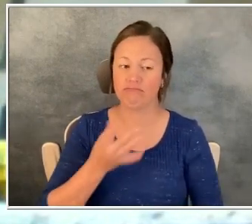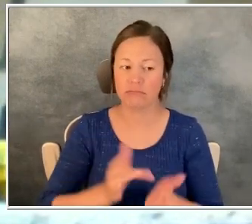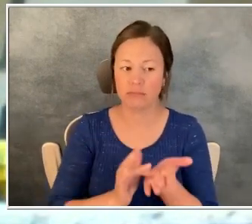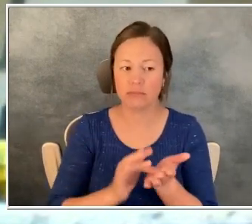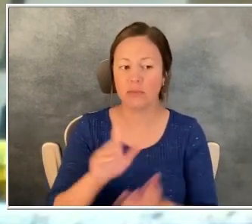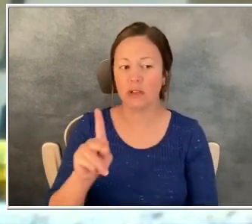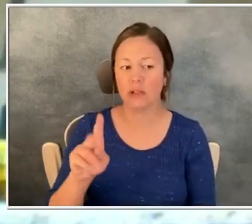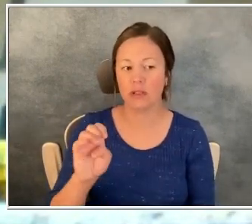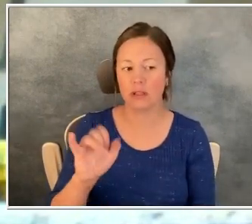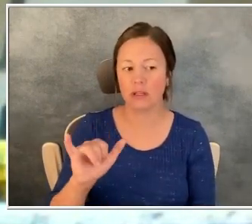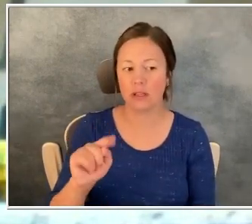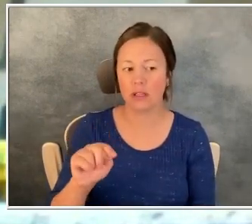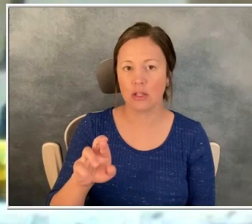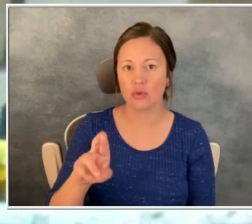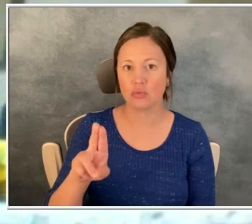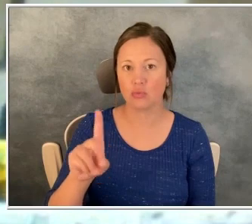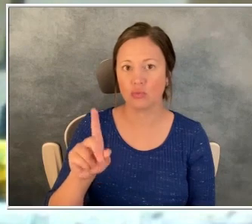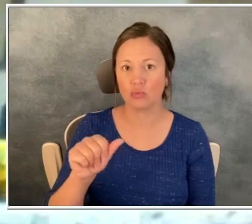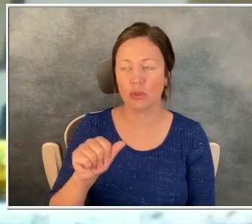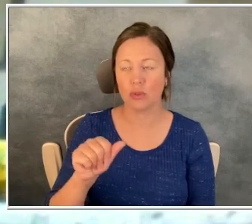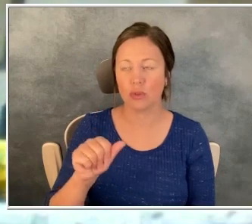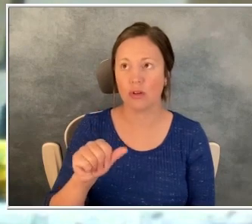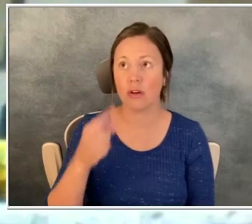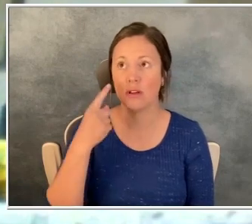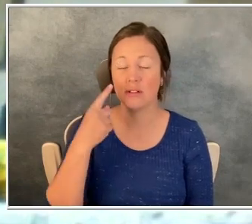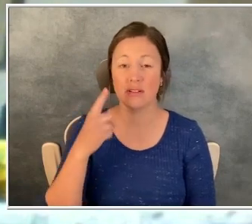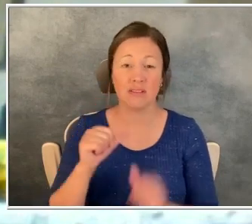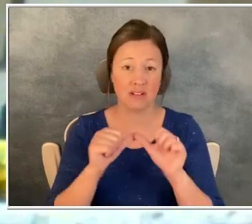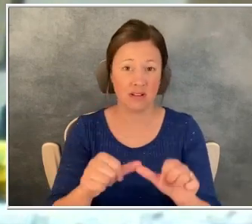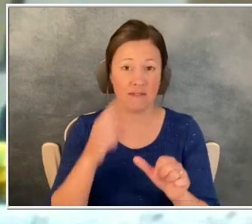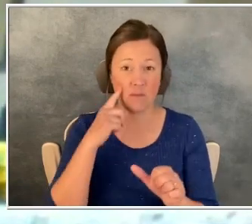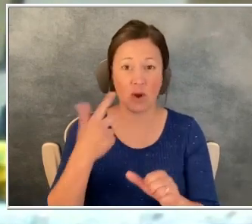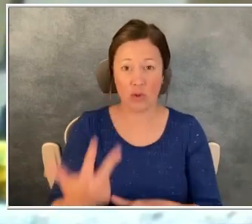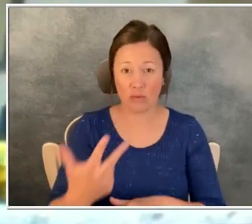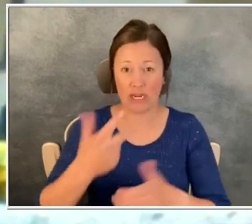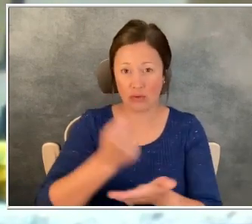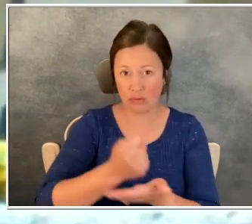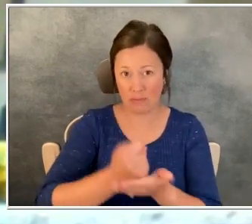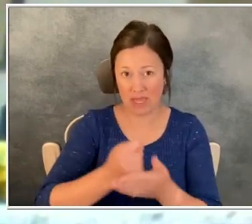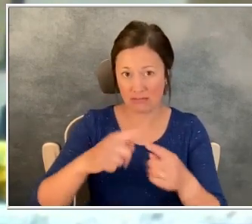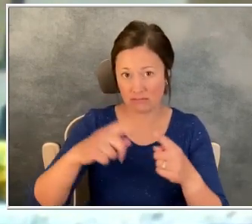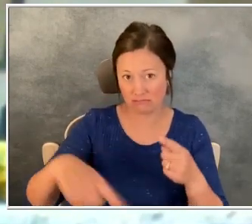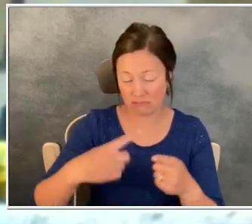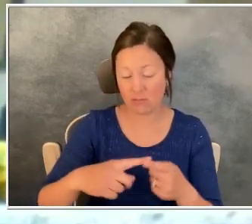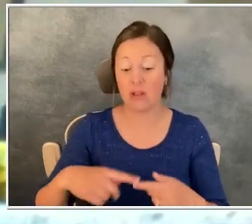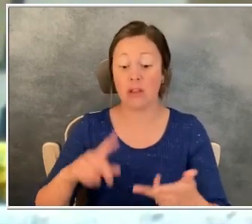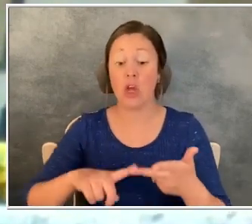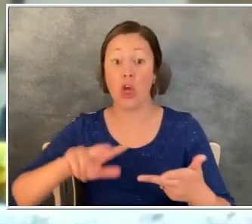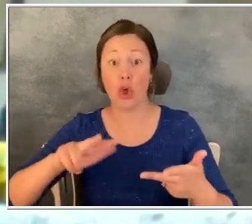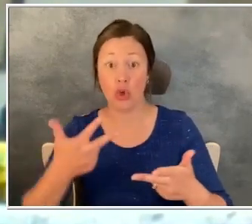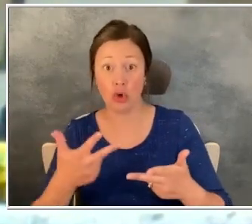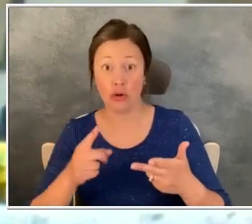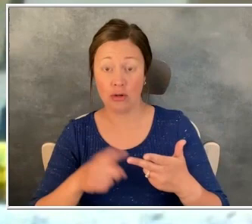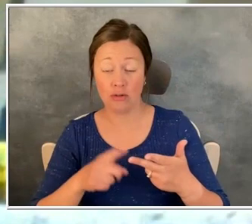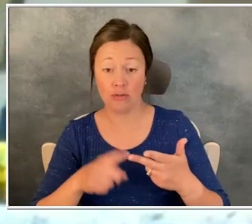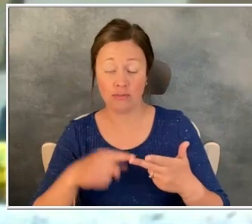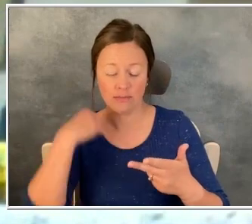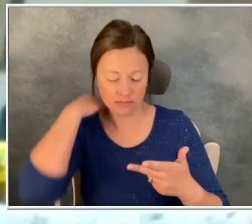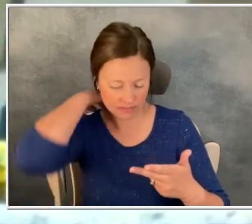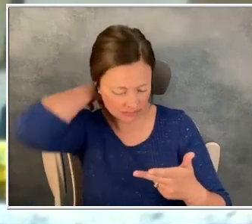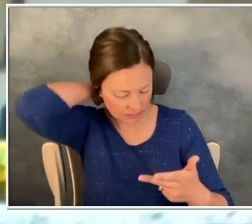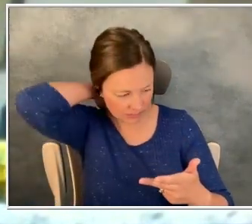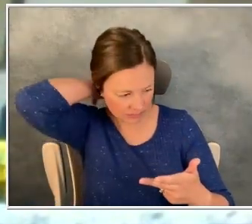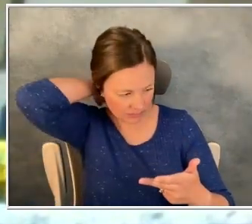took that for, I took it for three, three treatments and on the third treatment, I